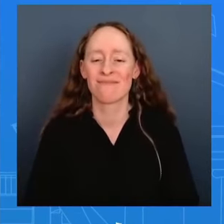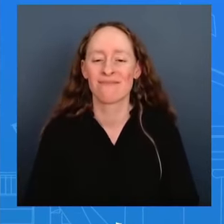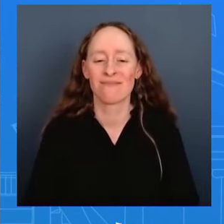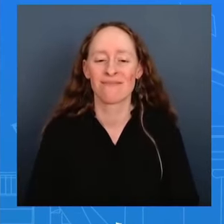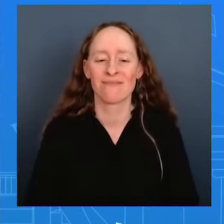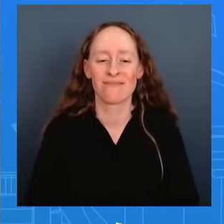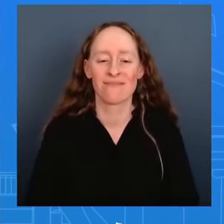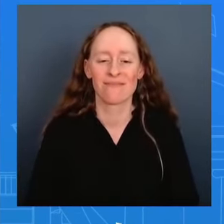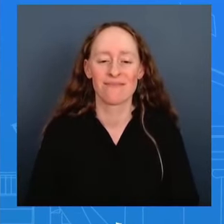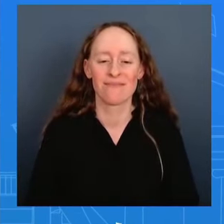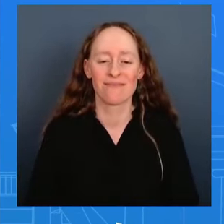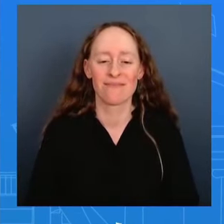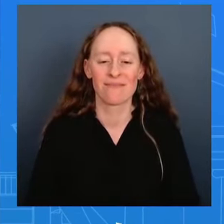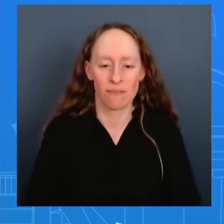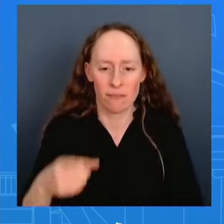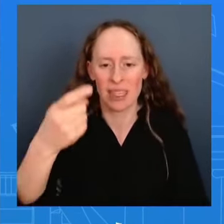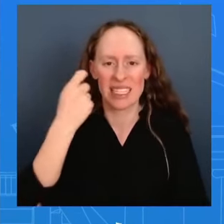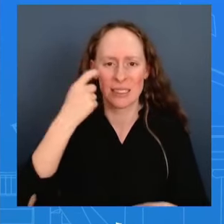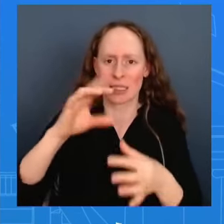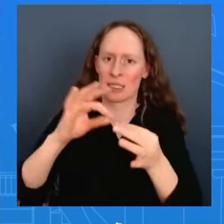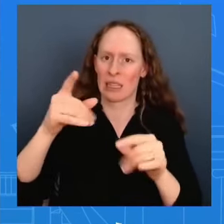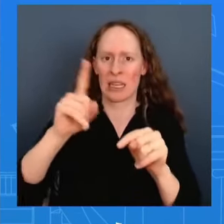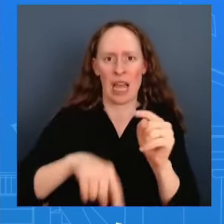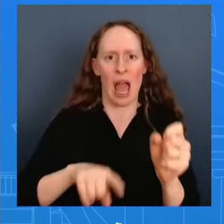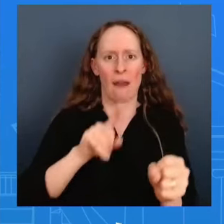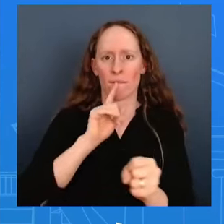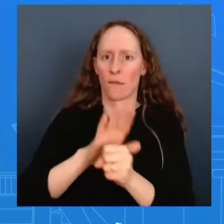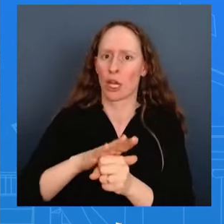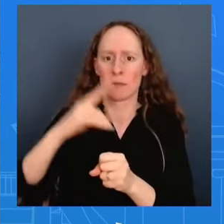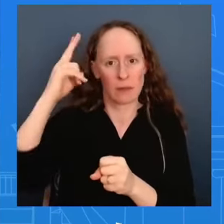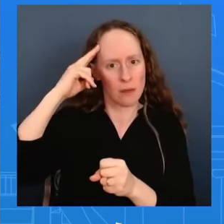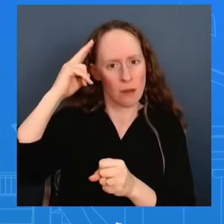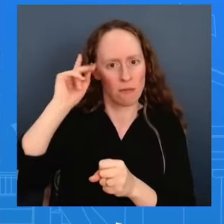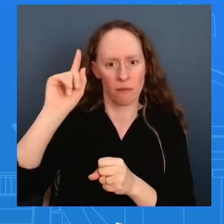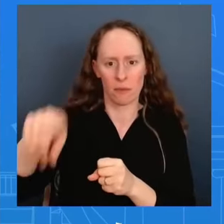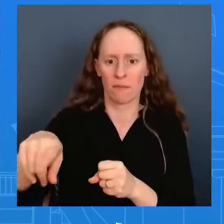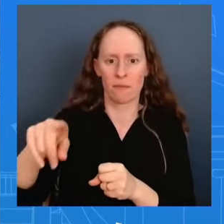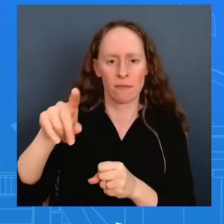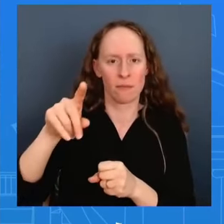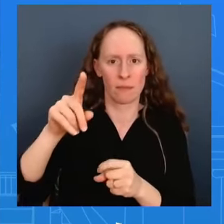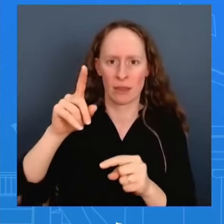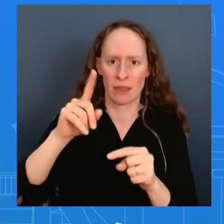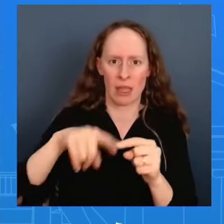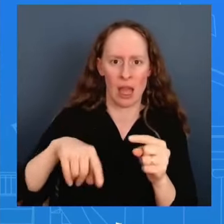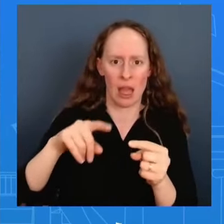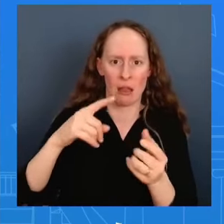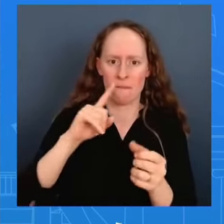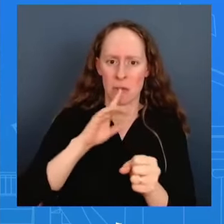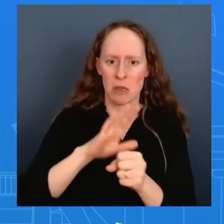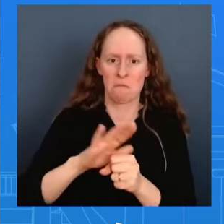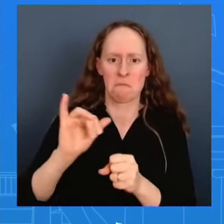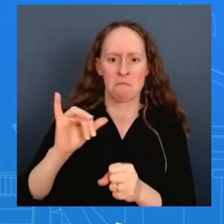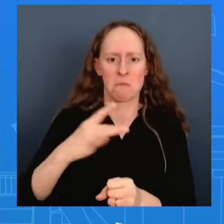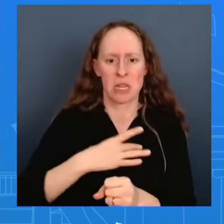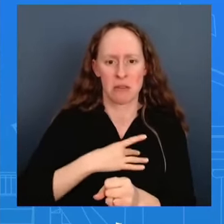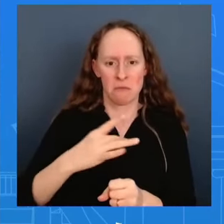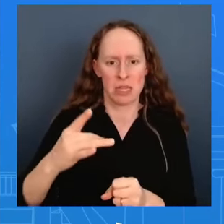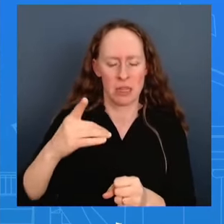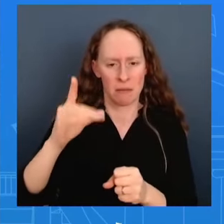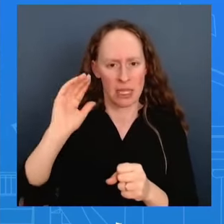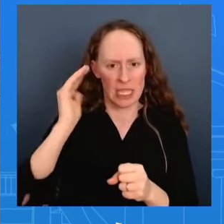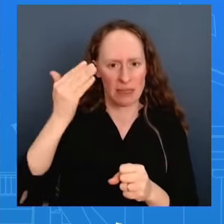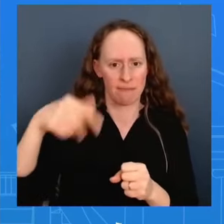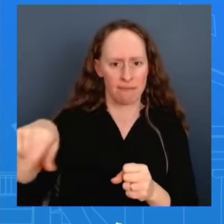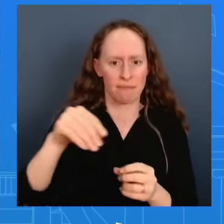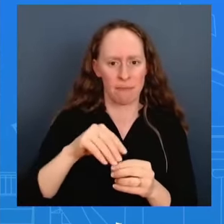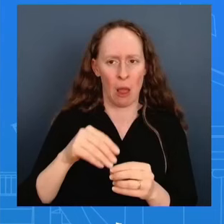weekend but would you say across the uh administration is there to increase the sense of urgency to make sure the prime minister and that does not go further